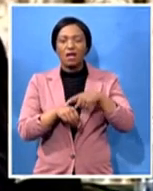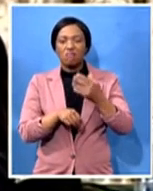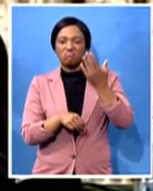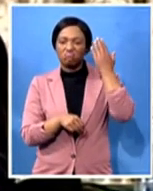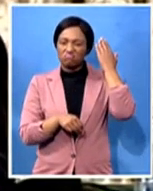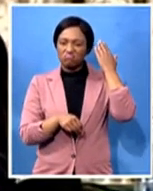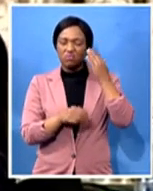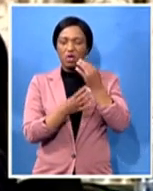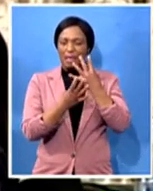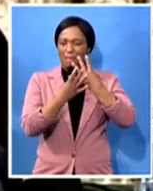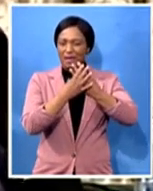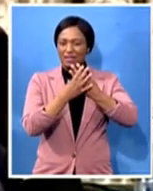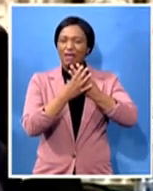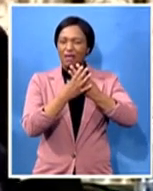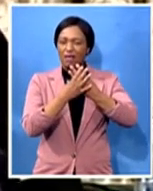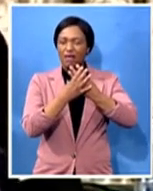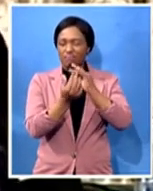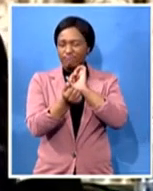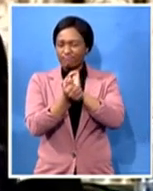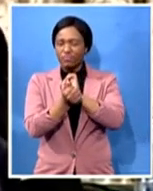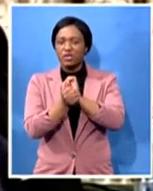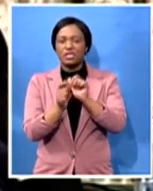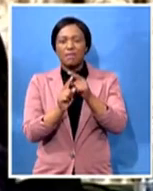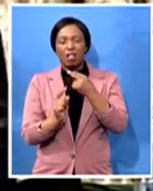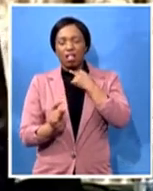be with his family when it needed him most